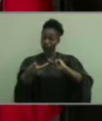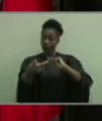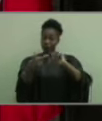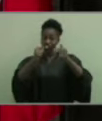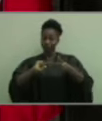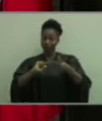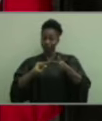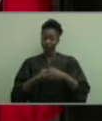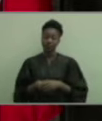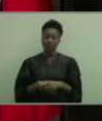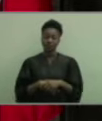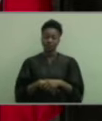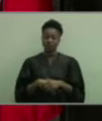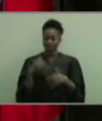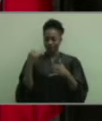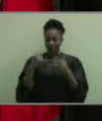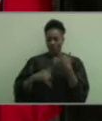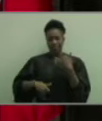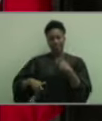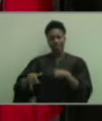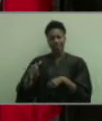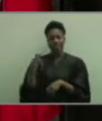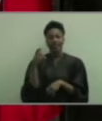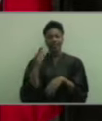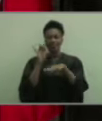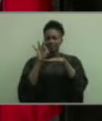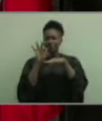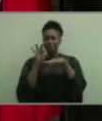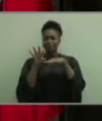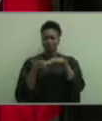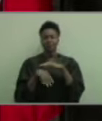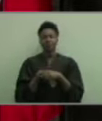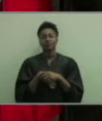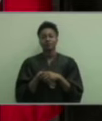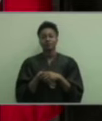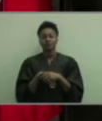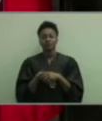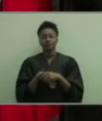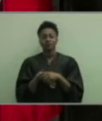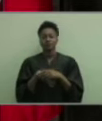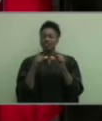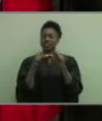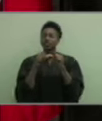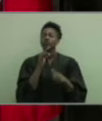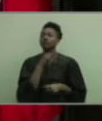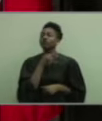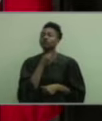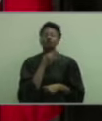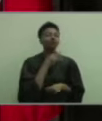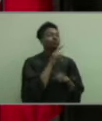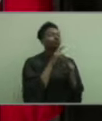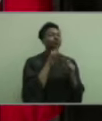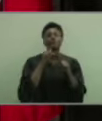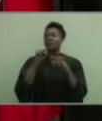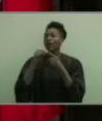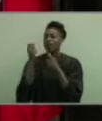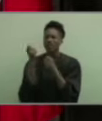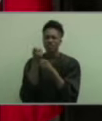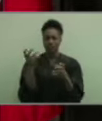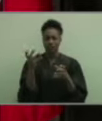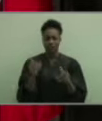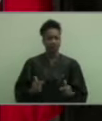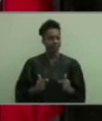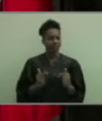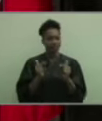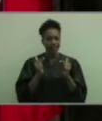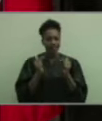My last tip for my fellow warriors is for you guys to have an ever-growing curiosity for the things around you. To live life without